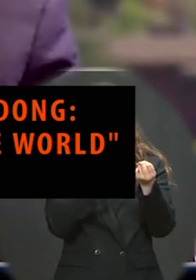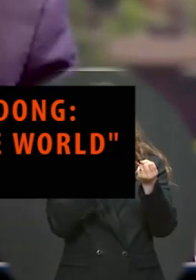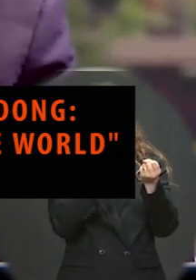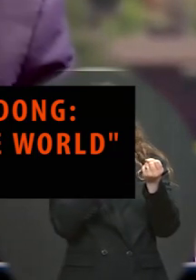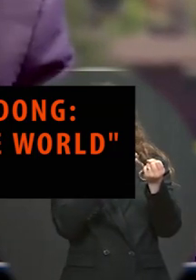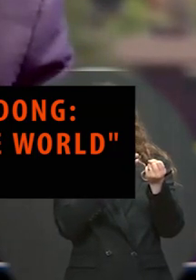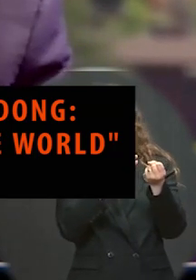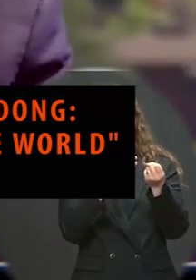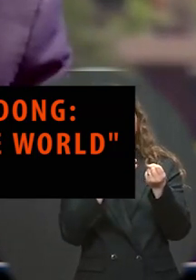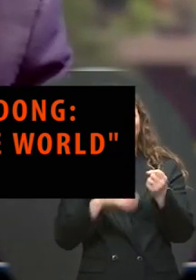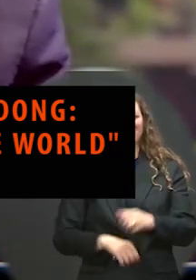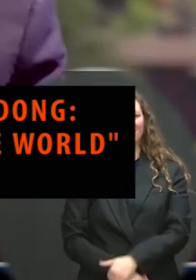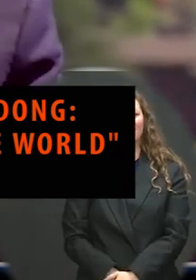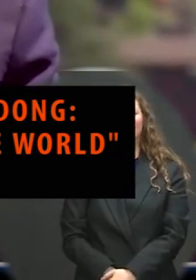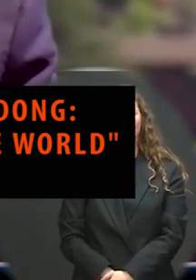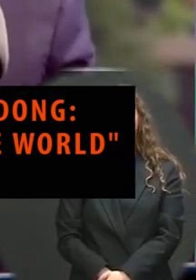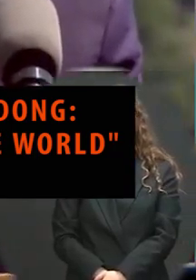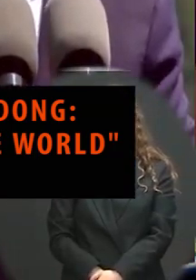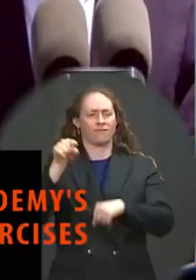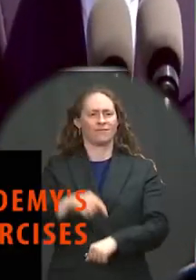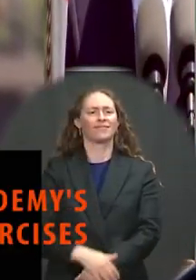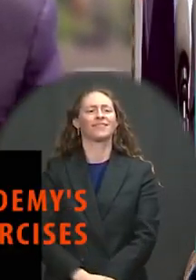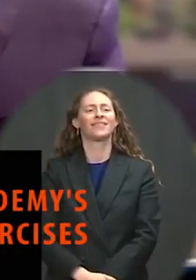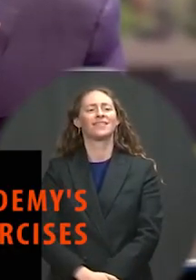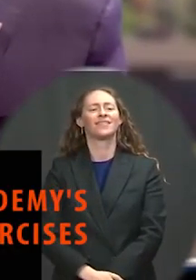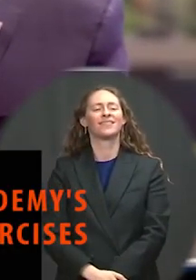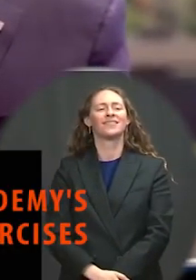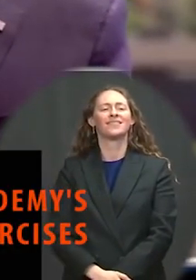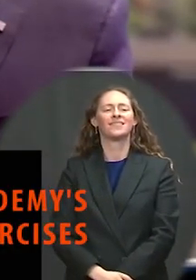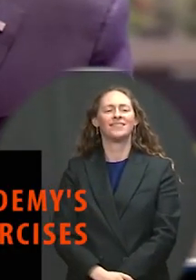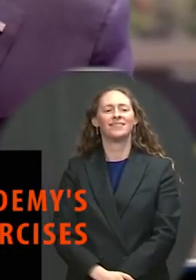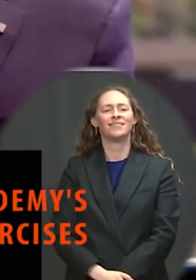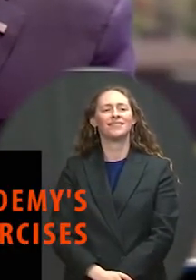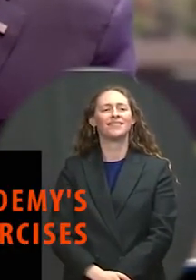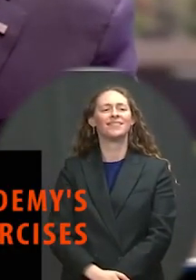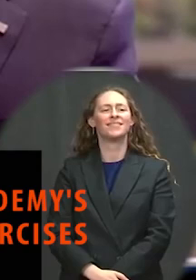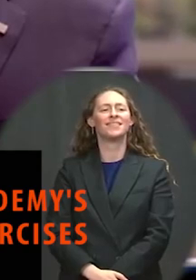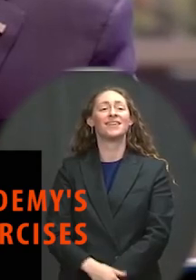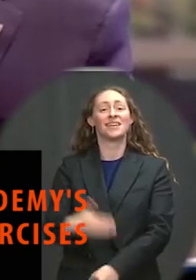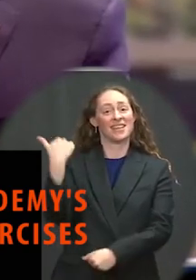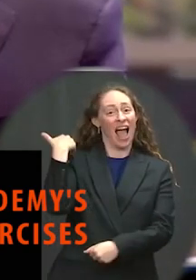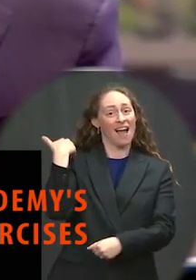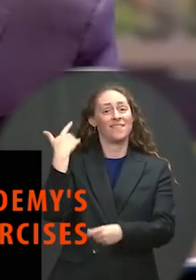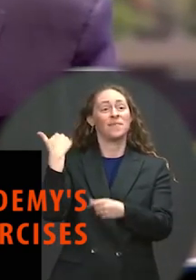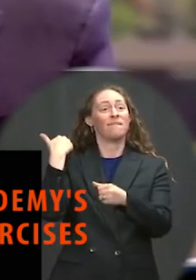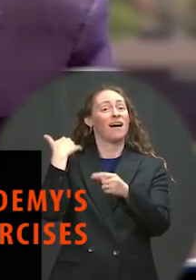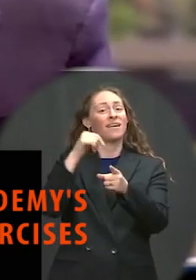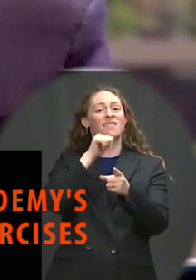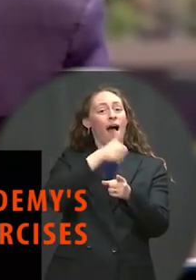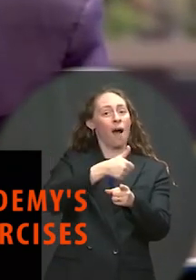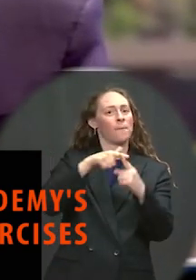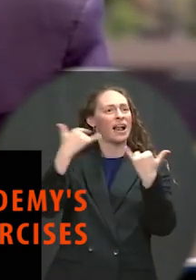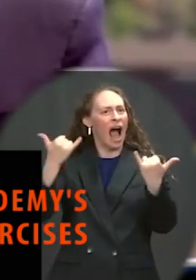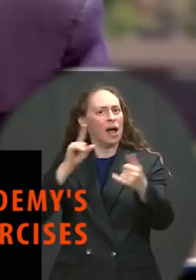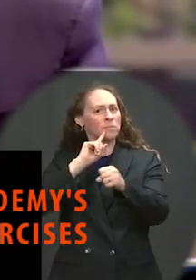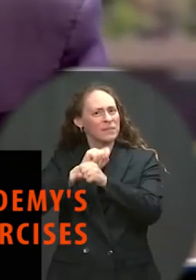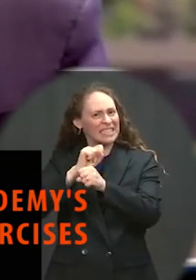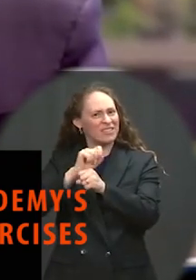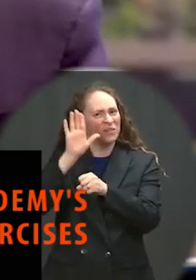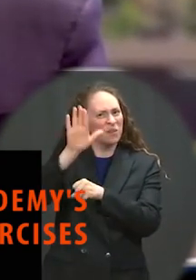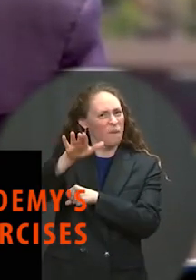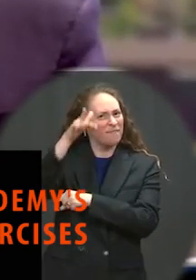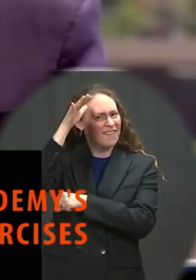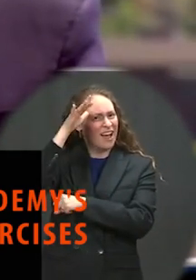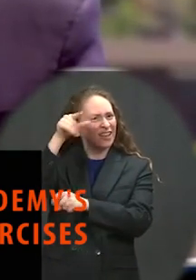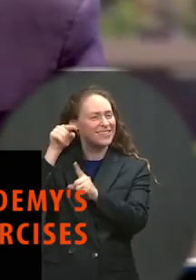they represent at least half of what we do. And I know it probably embarrasses me to point you out and say that, but I had